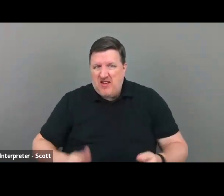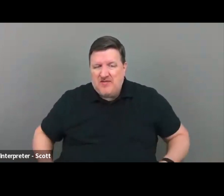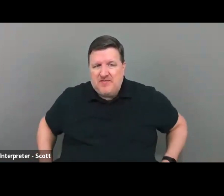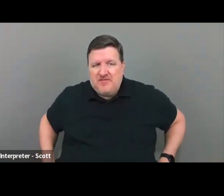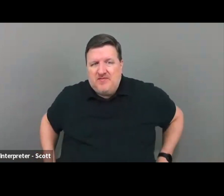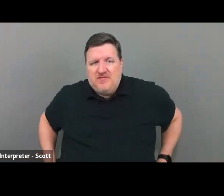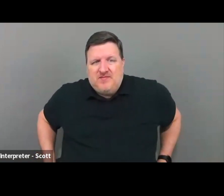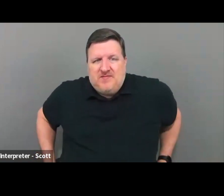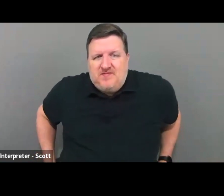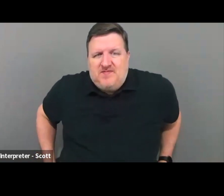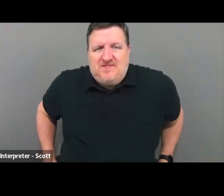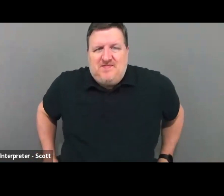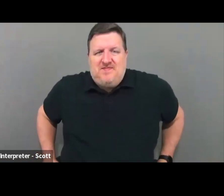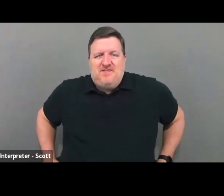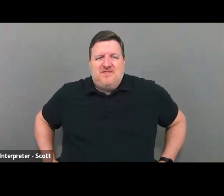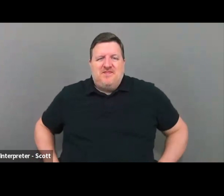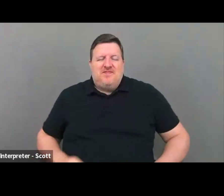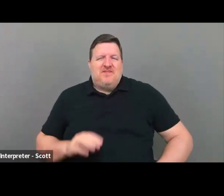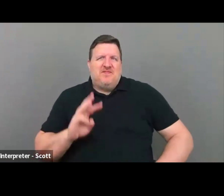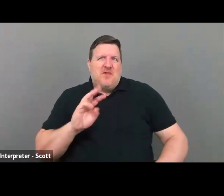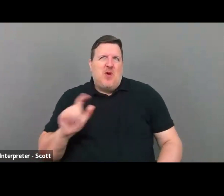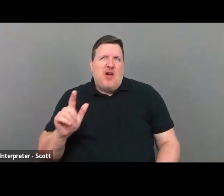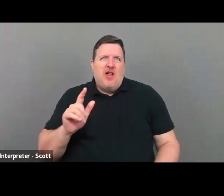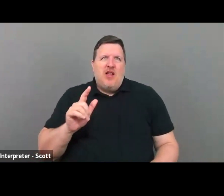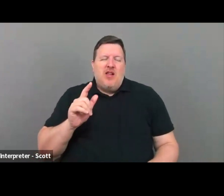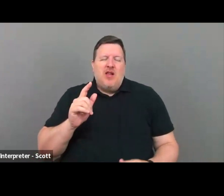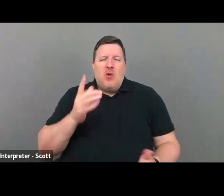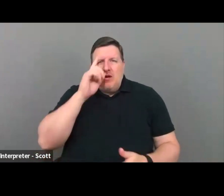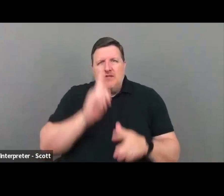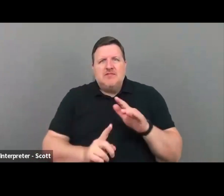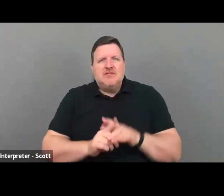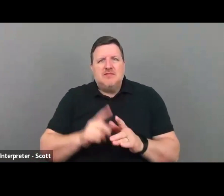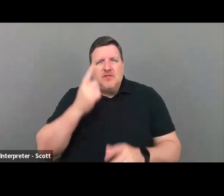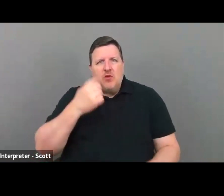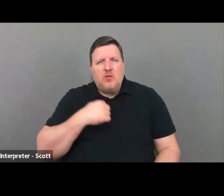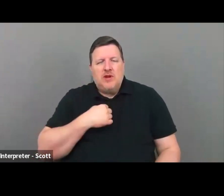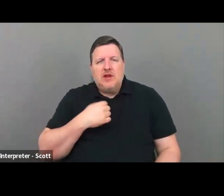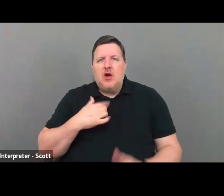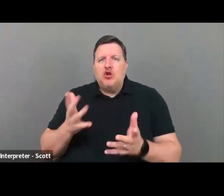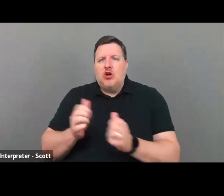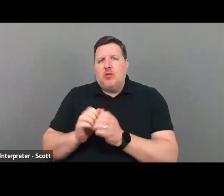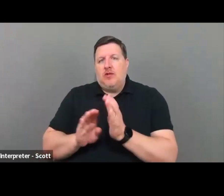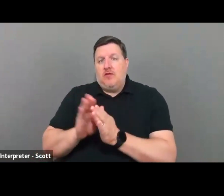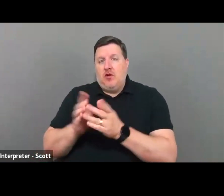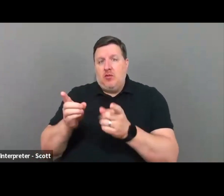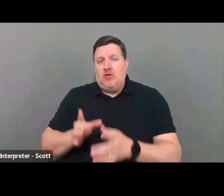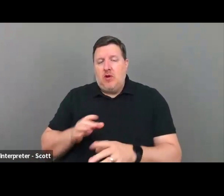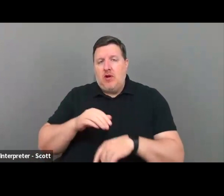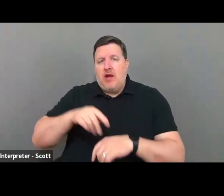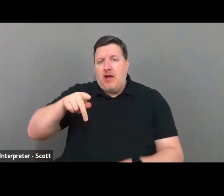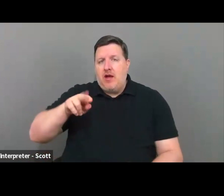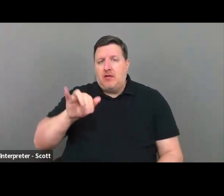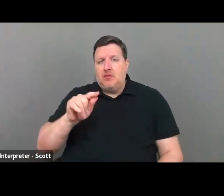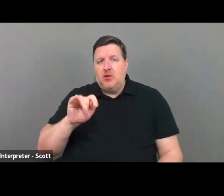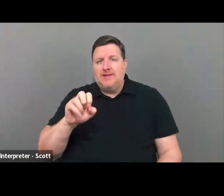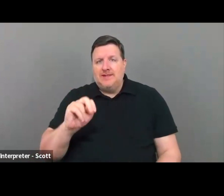um, the thing that came to my mind was I was talking to a development director at Princeton university and